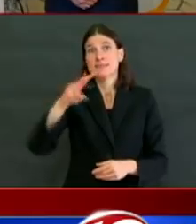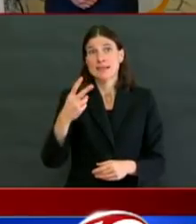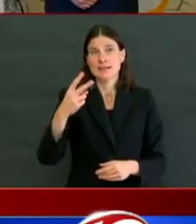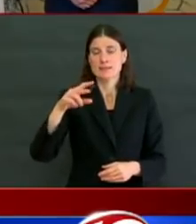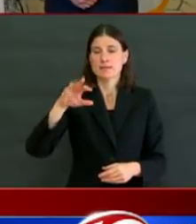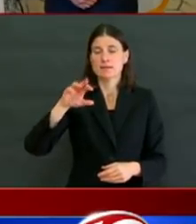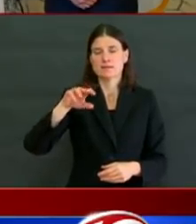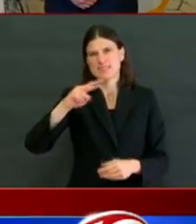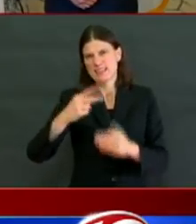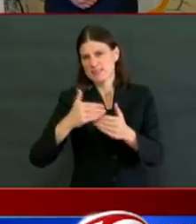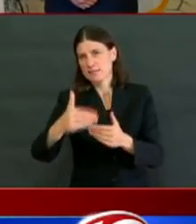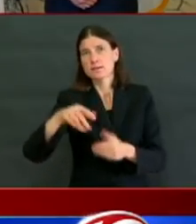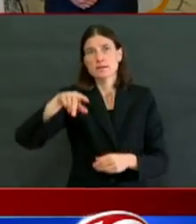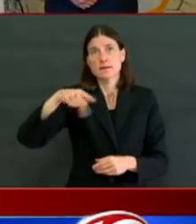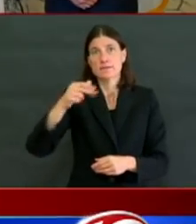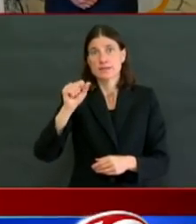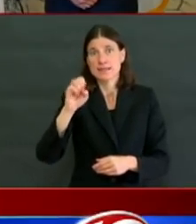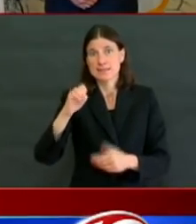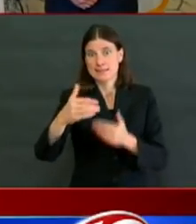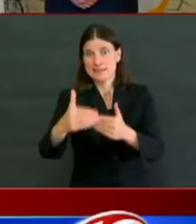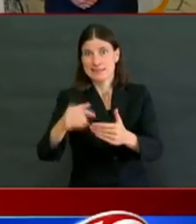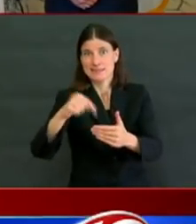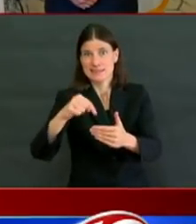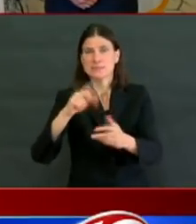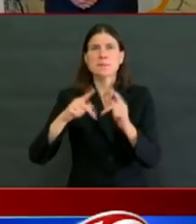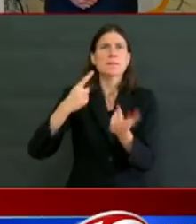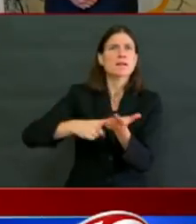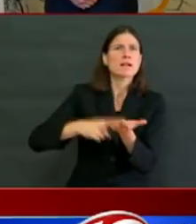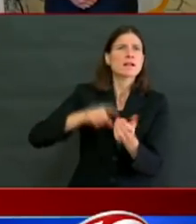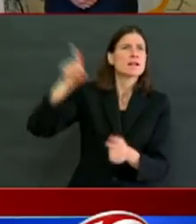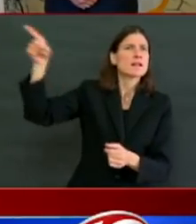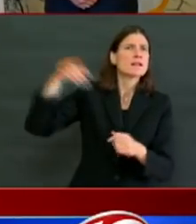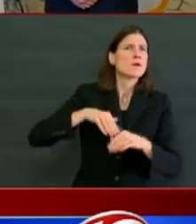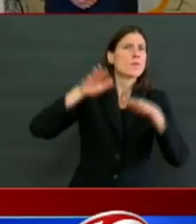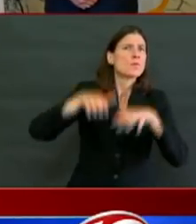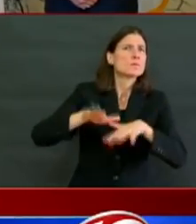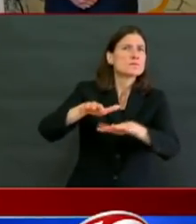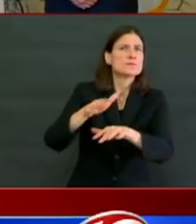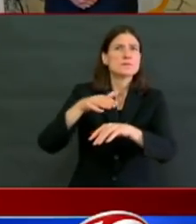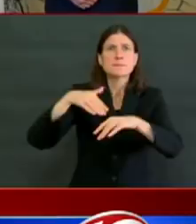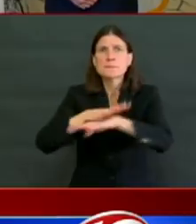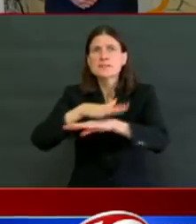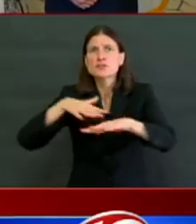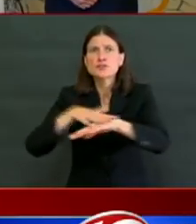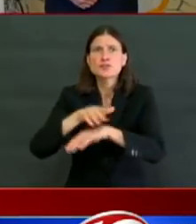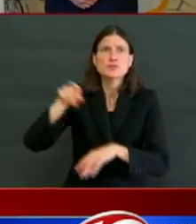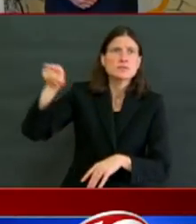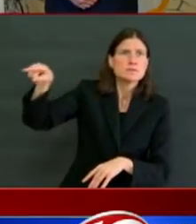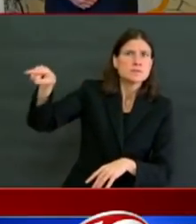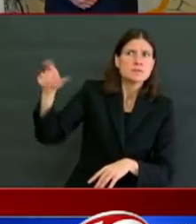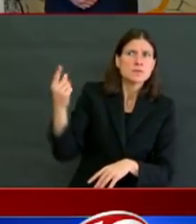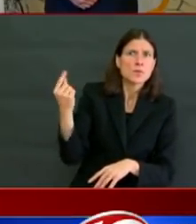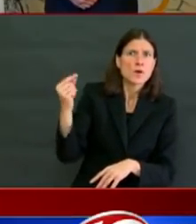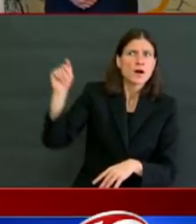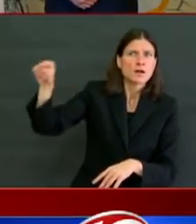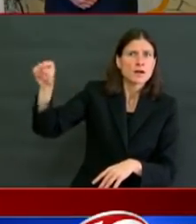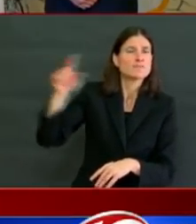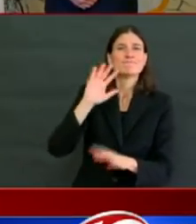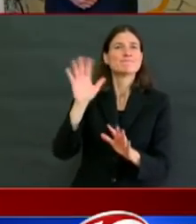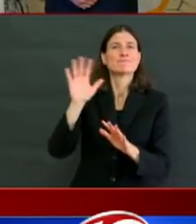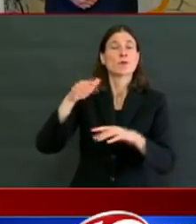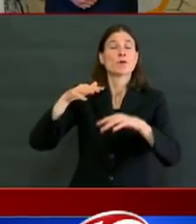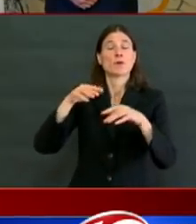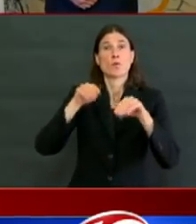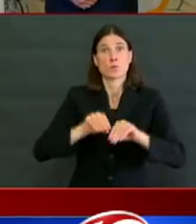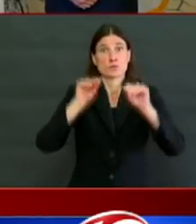So in phase one, we are not going to reopen the beaches just yet. However, in phase